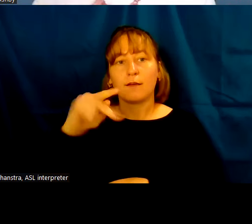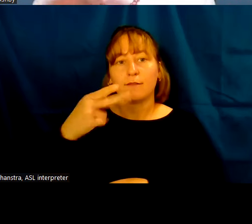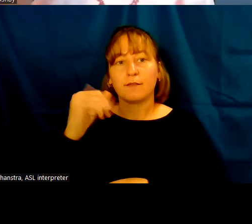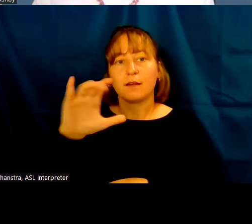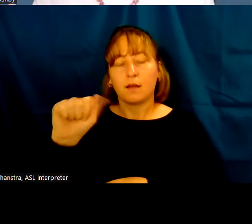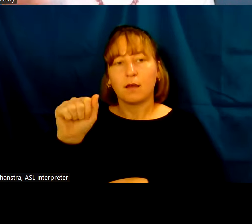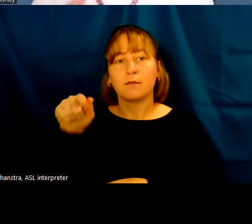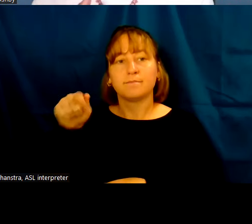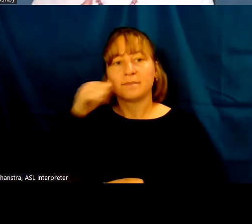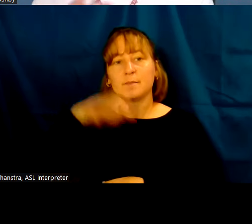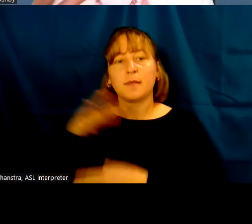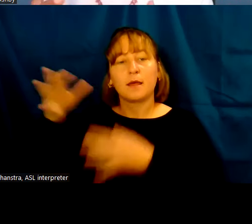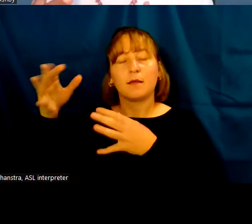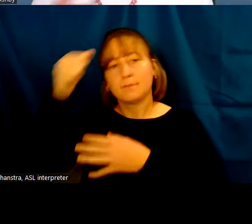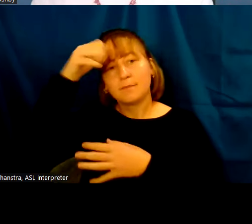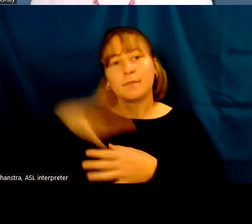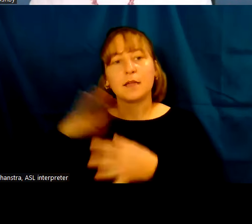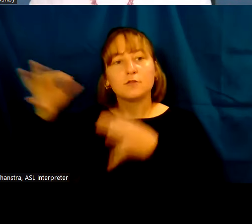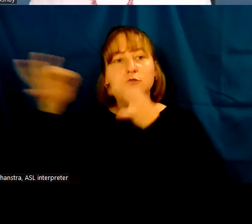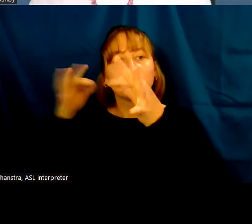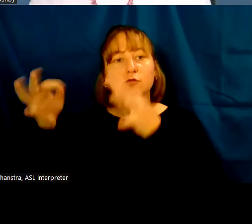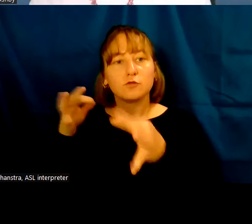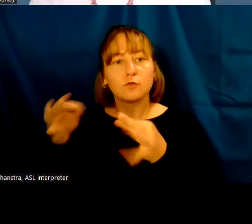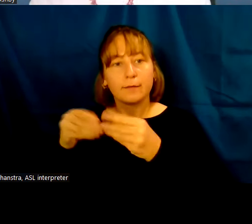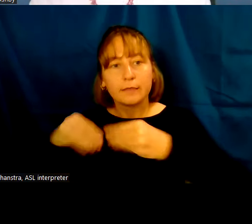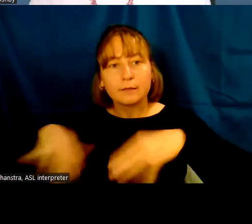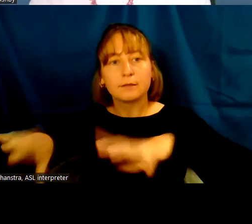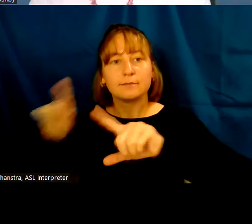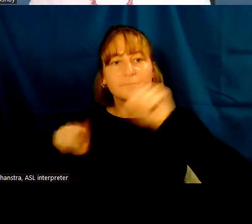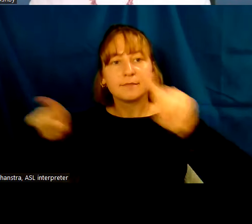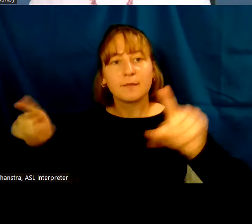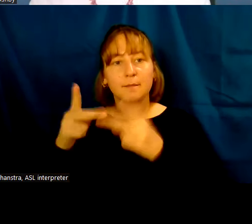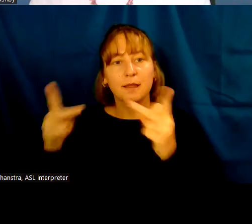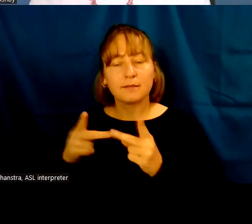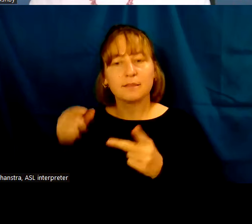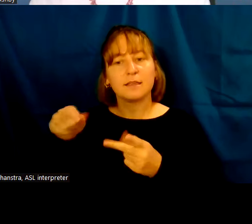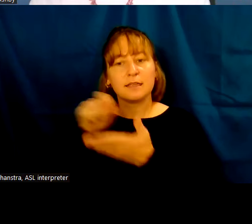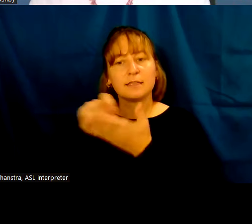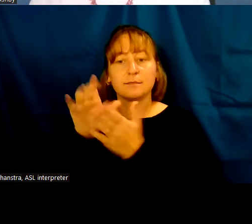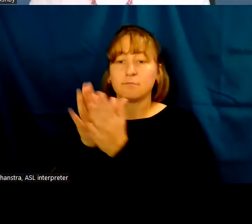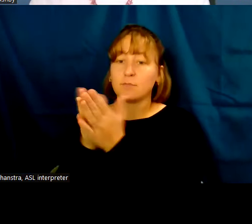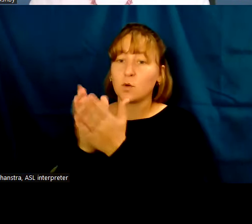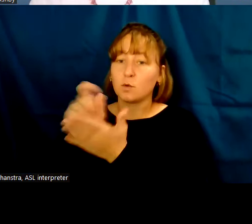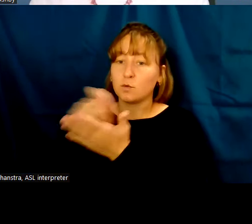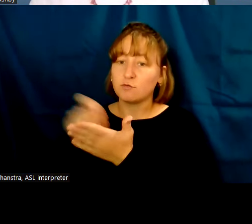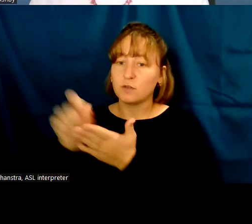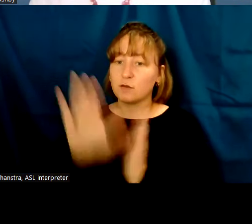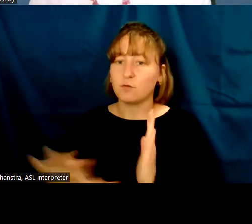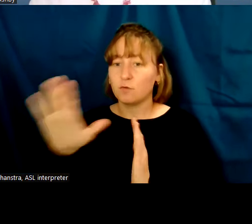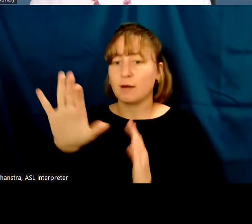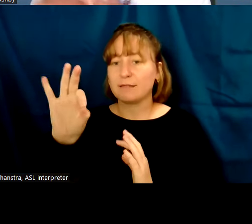Empire in which he lived. This text is written probably about 9 BCE.